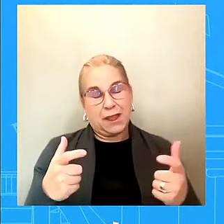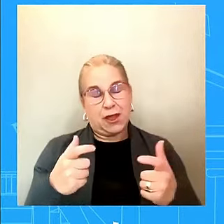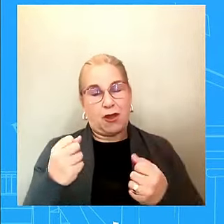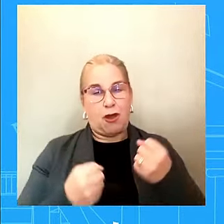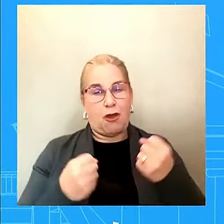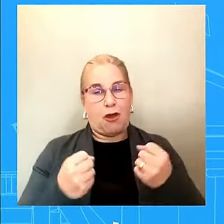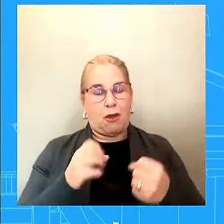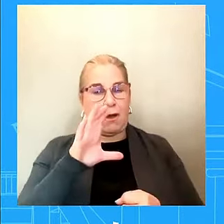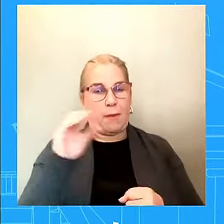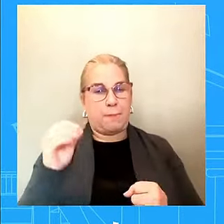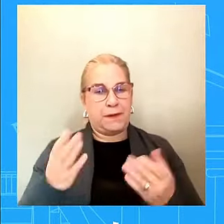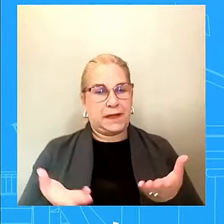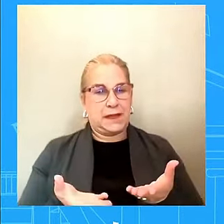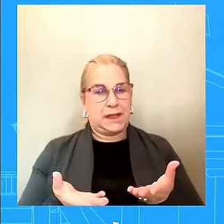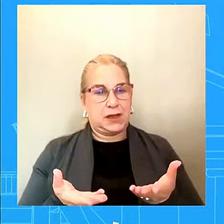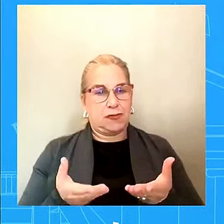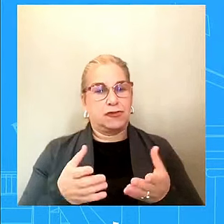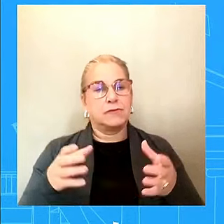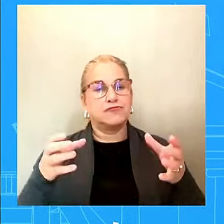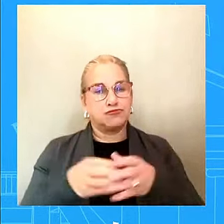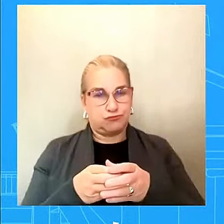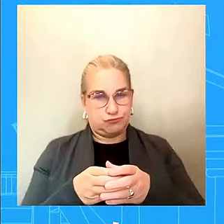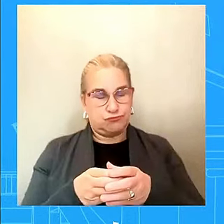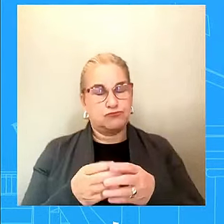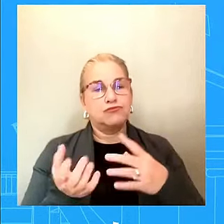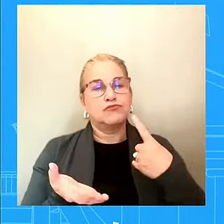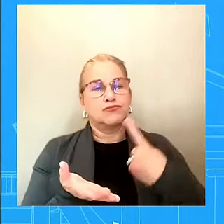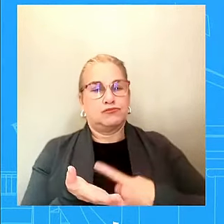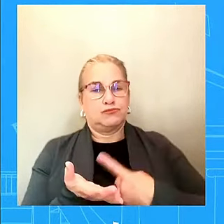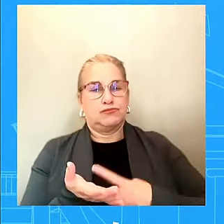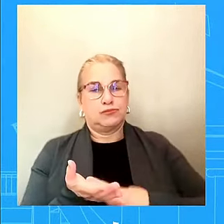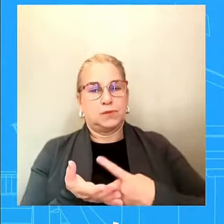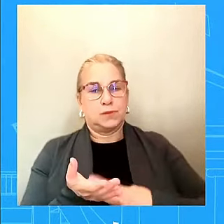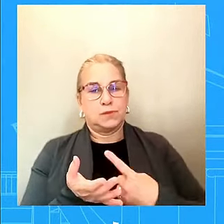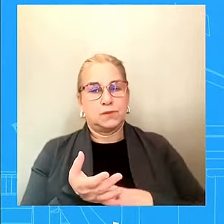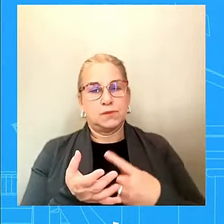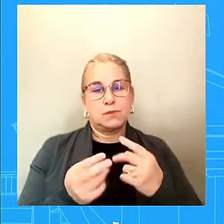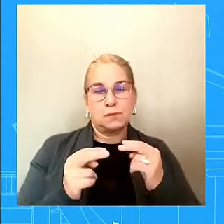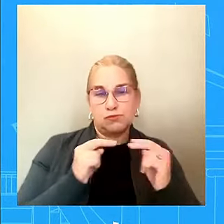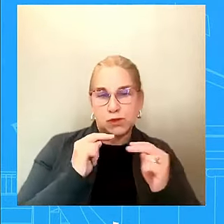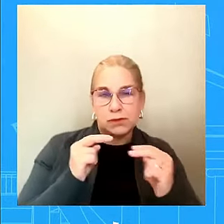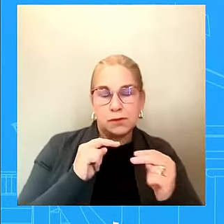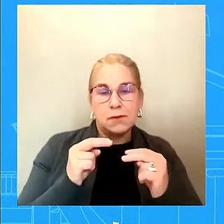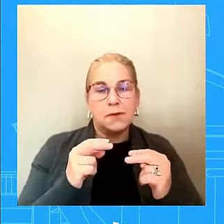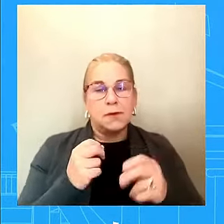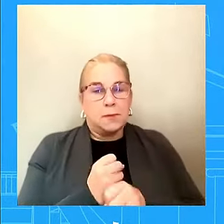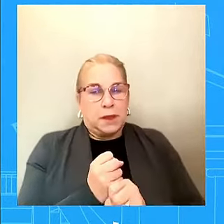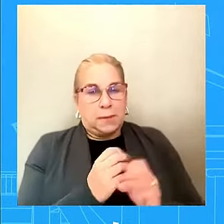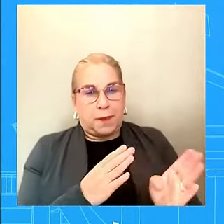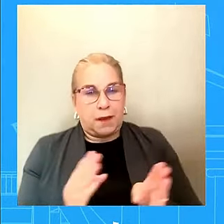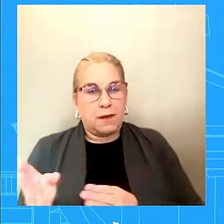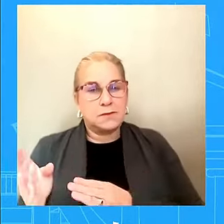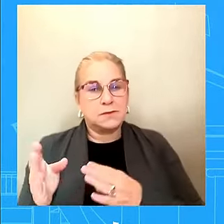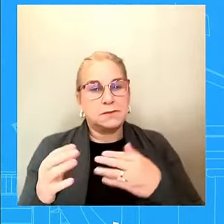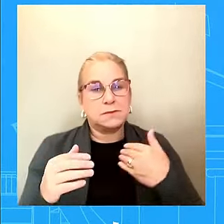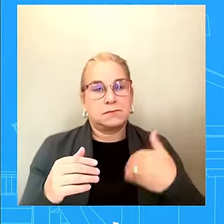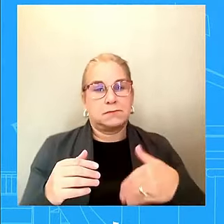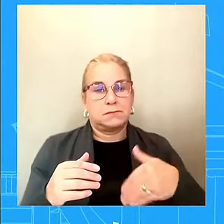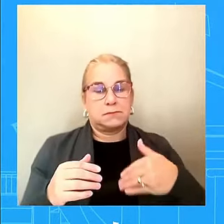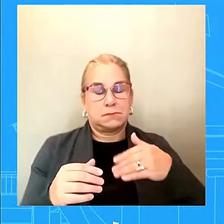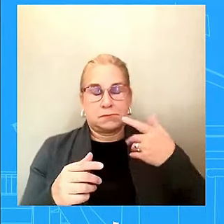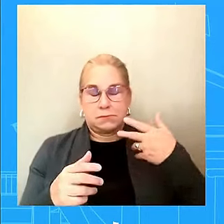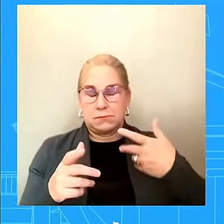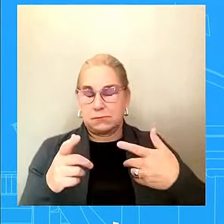see, negotiations and also re-reaching a historic, uh, agreement, uh, that secured record raises, greater retirement